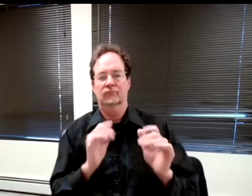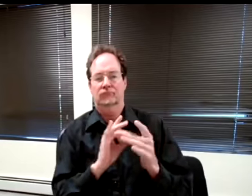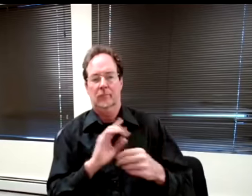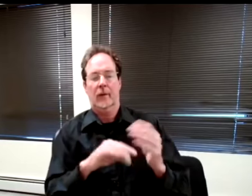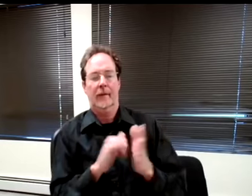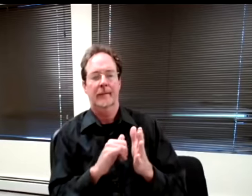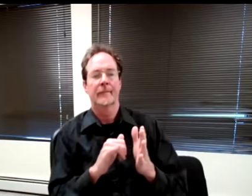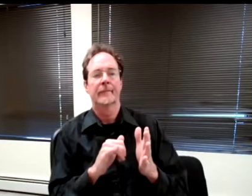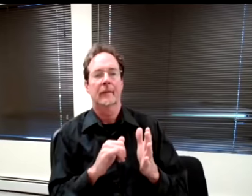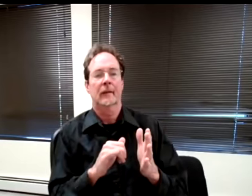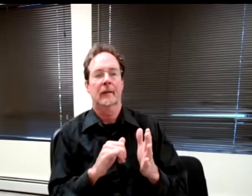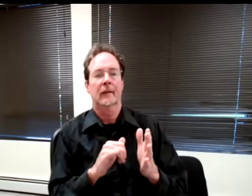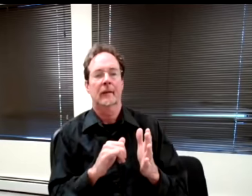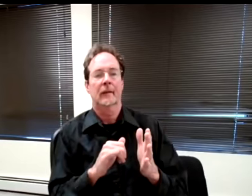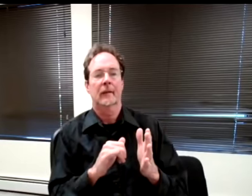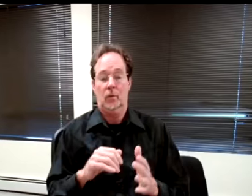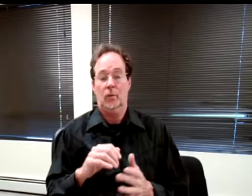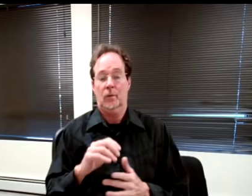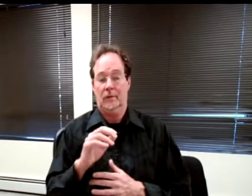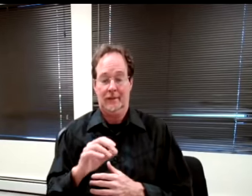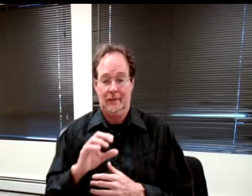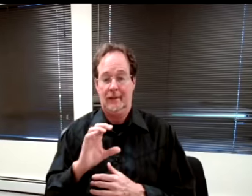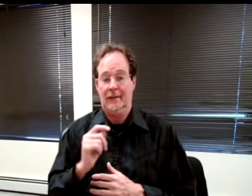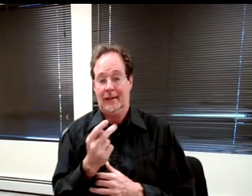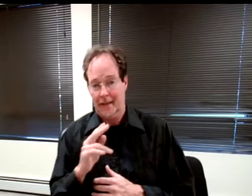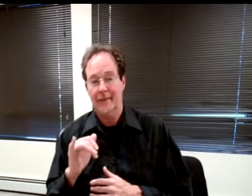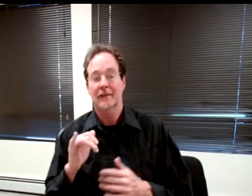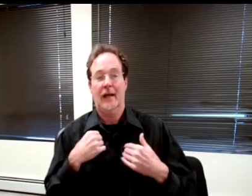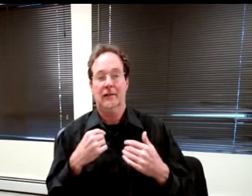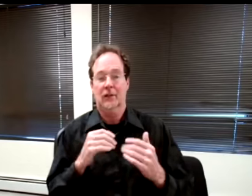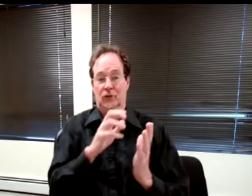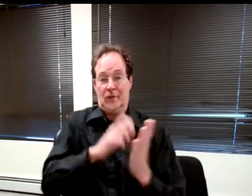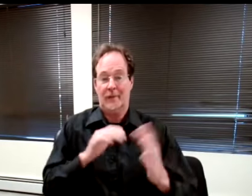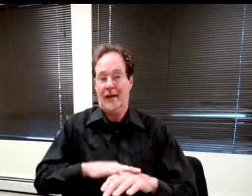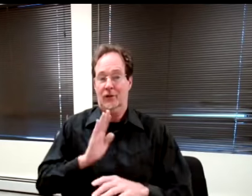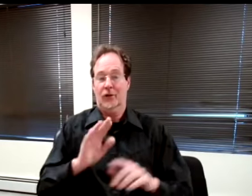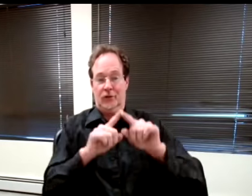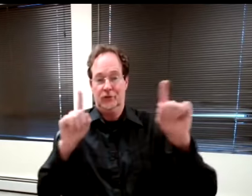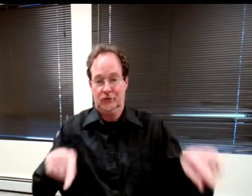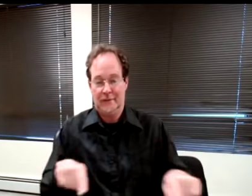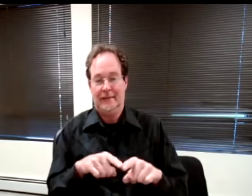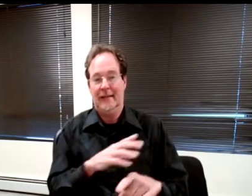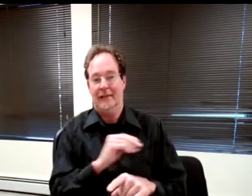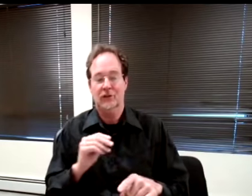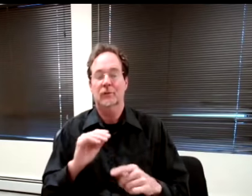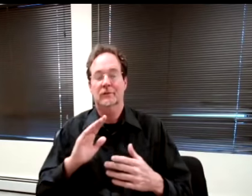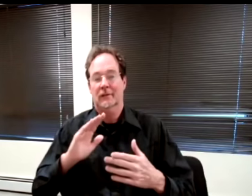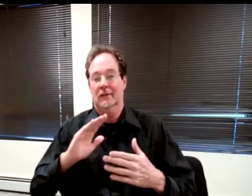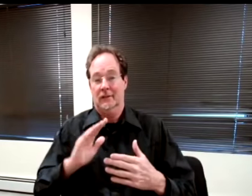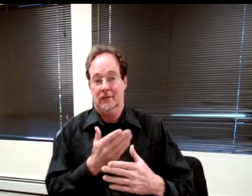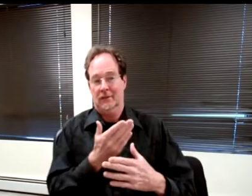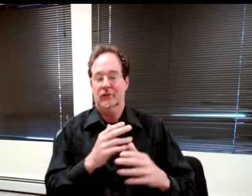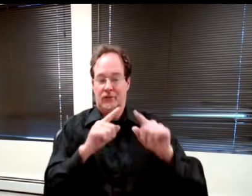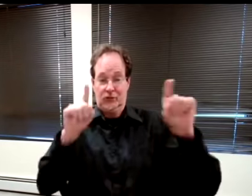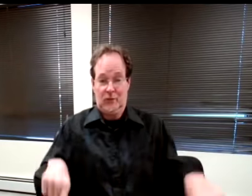So because Kathy had transcripts on her screen, and she was screen sharing, I think they were showing